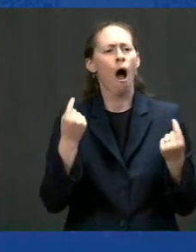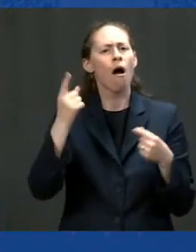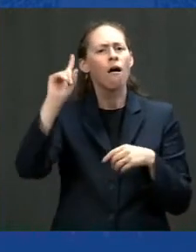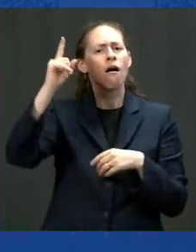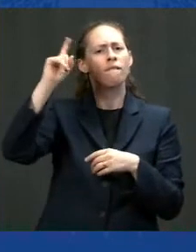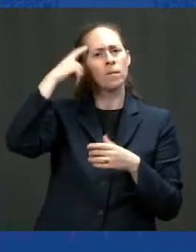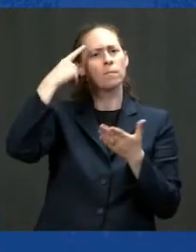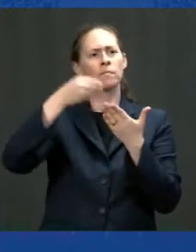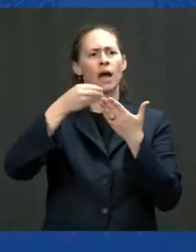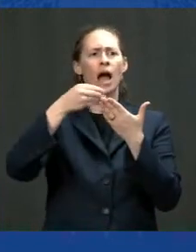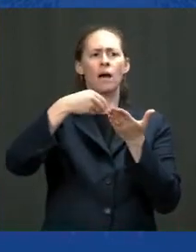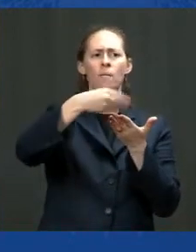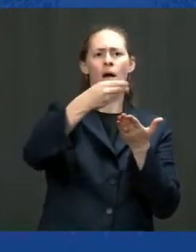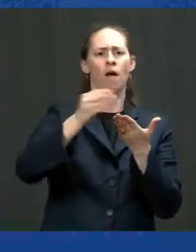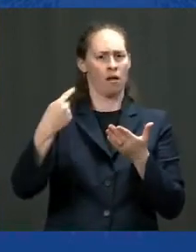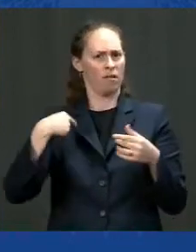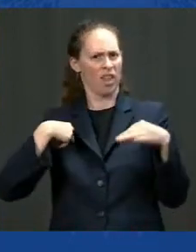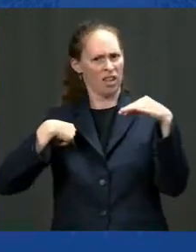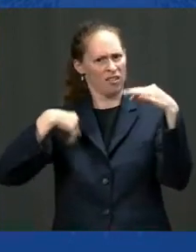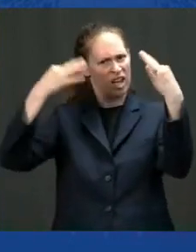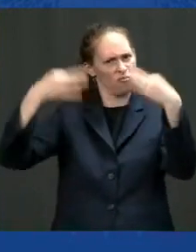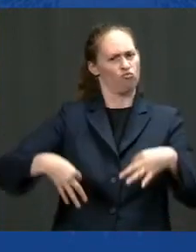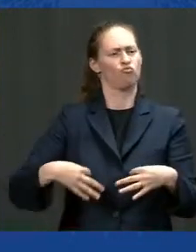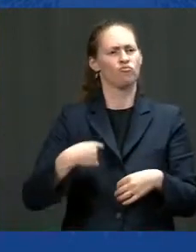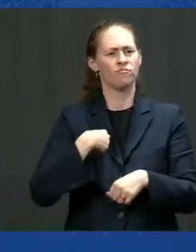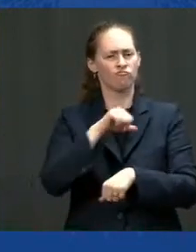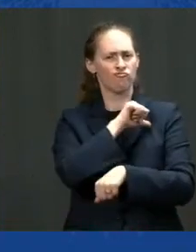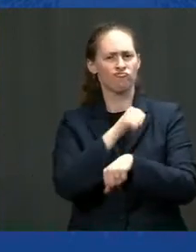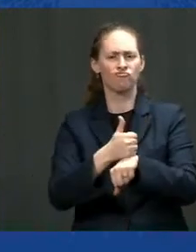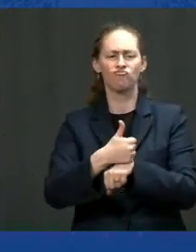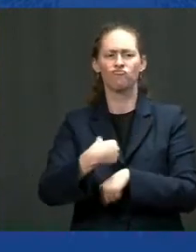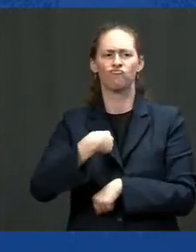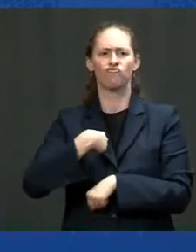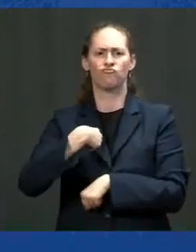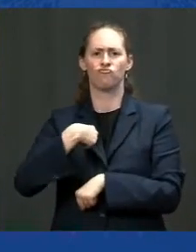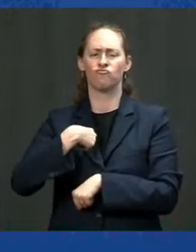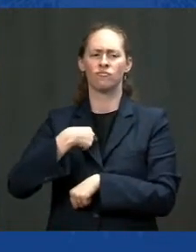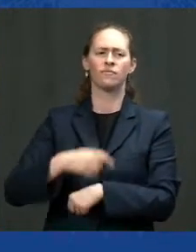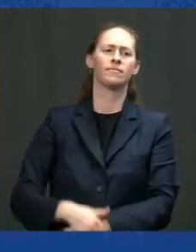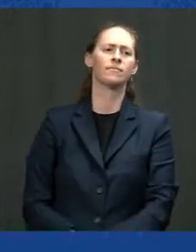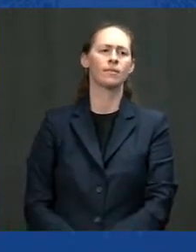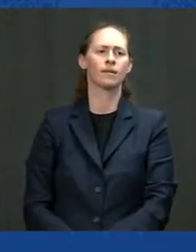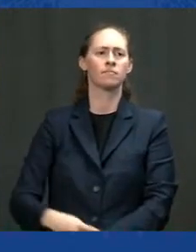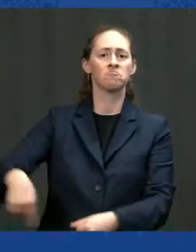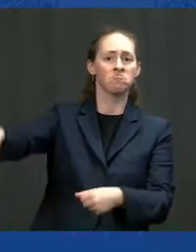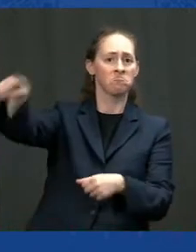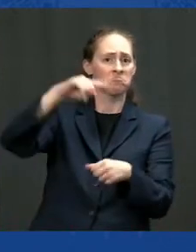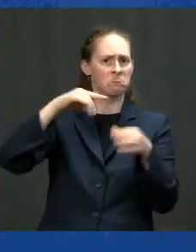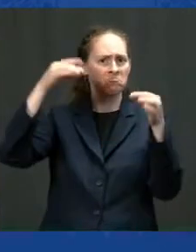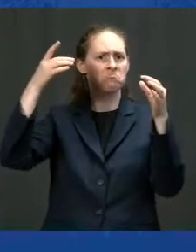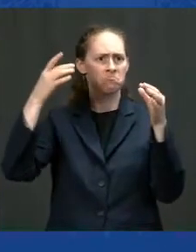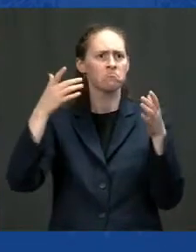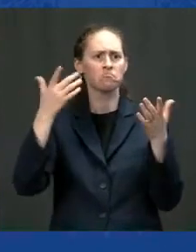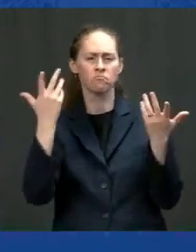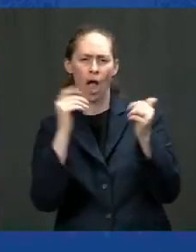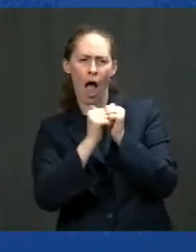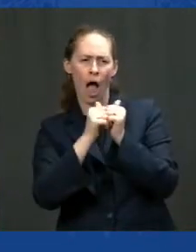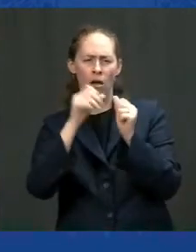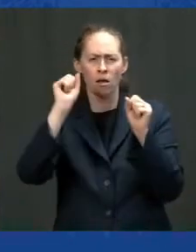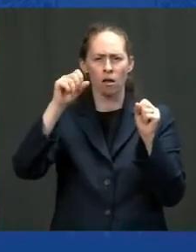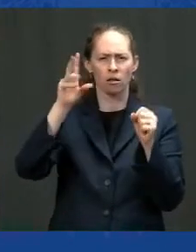But I get to, and I'm the one who makes the decision, the administration makes the decision of how to spend that $600 billion.